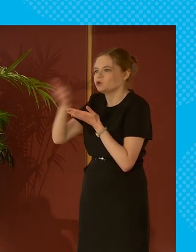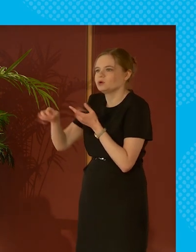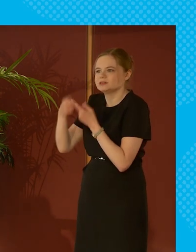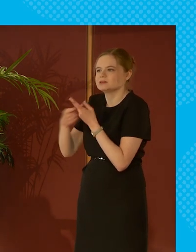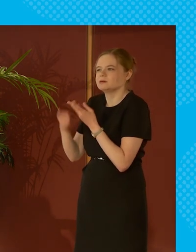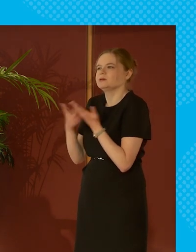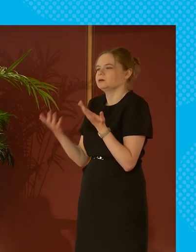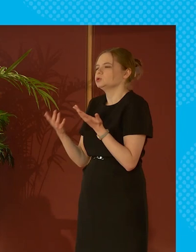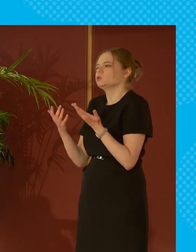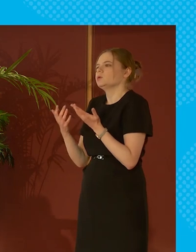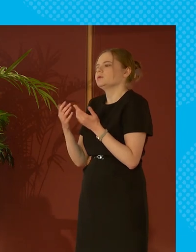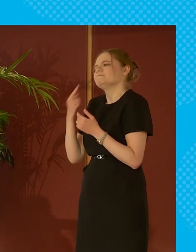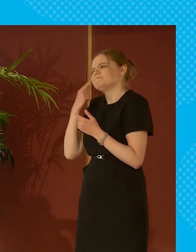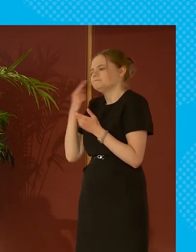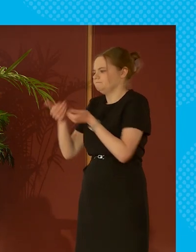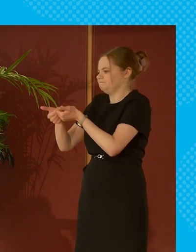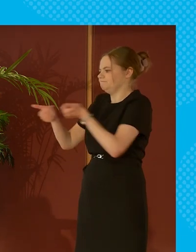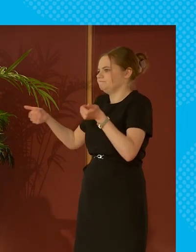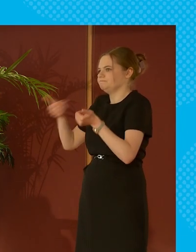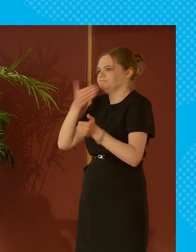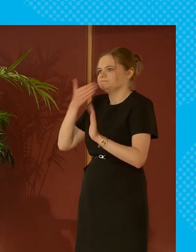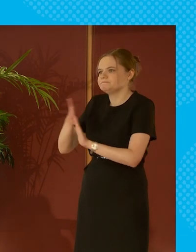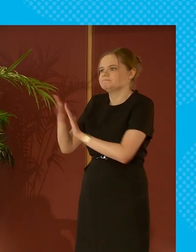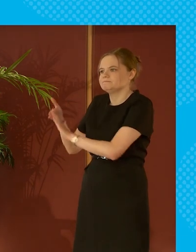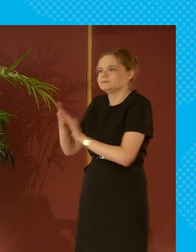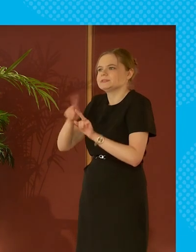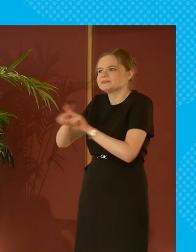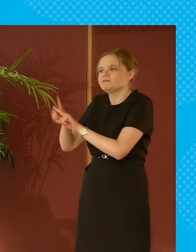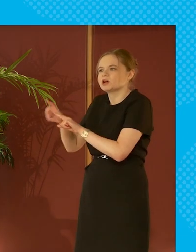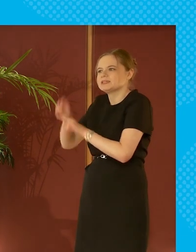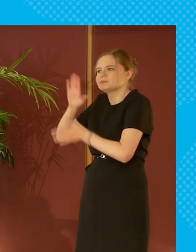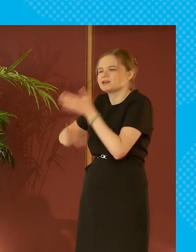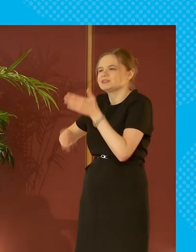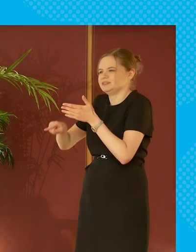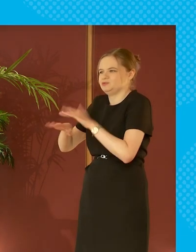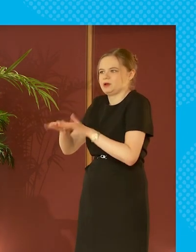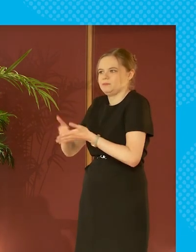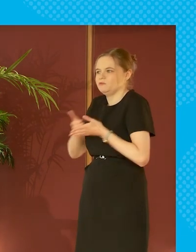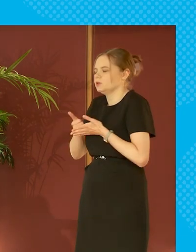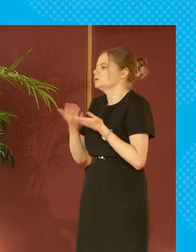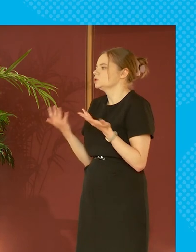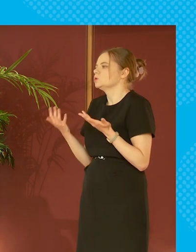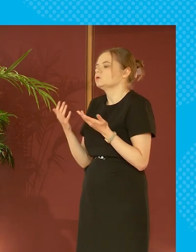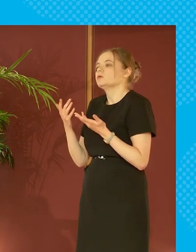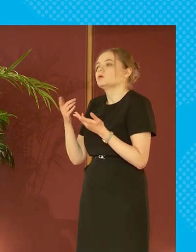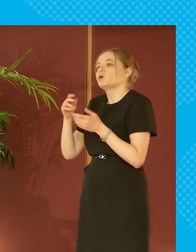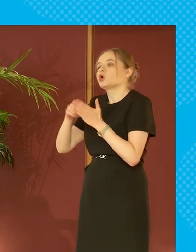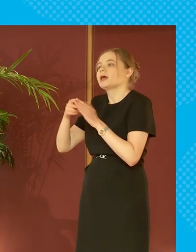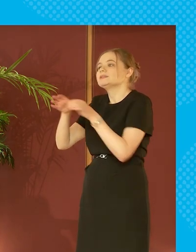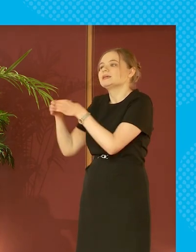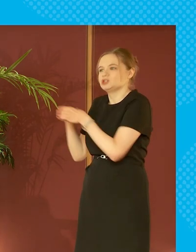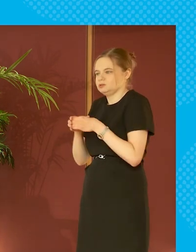unhelpful to fragment poverty as an experience into little packages now that's not to say that